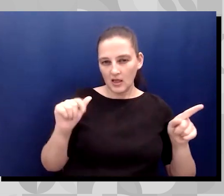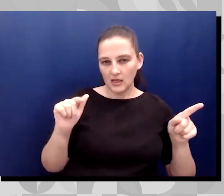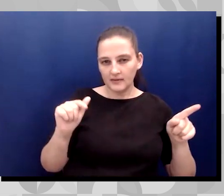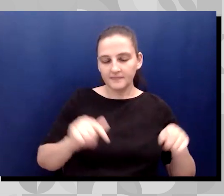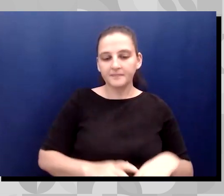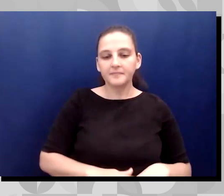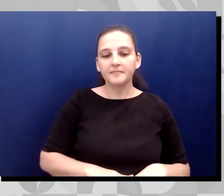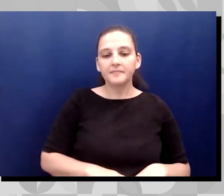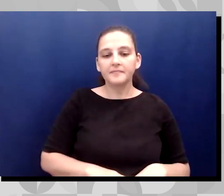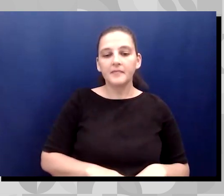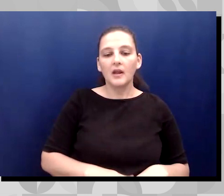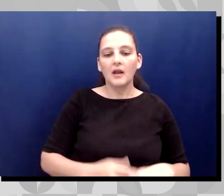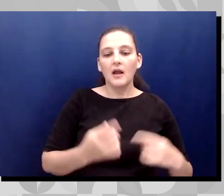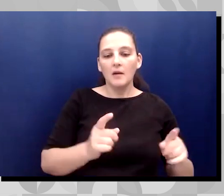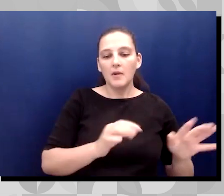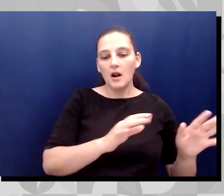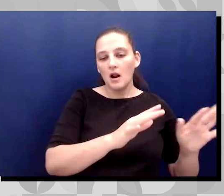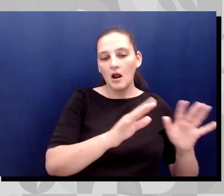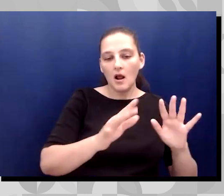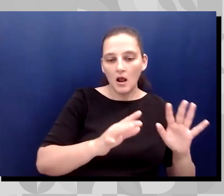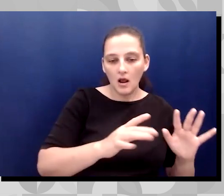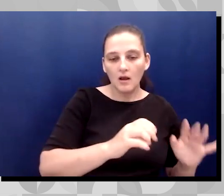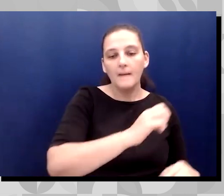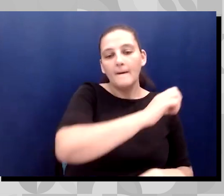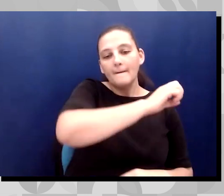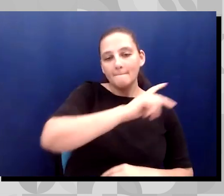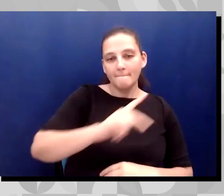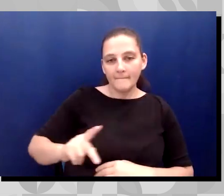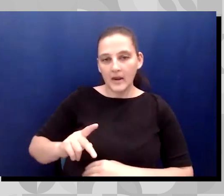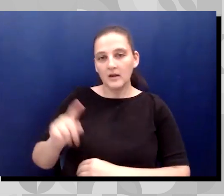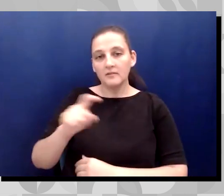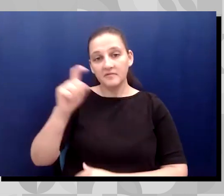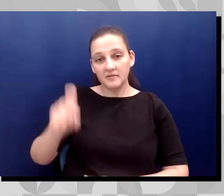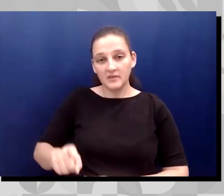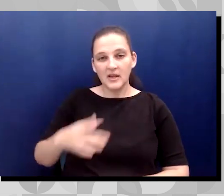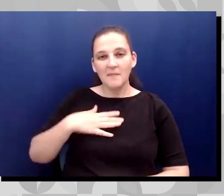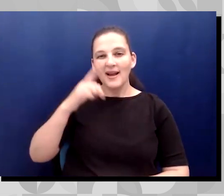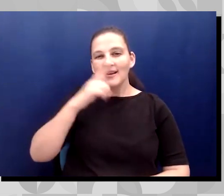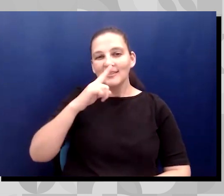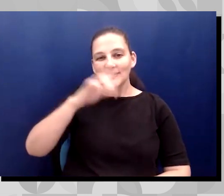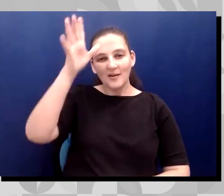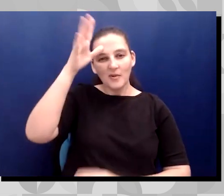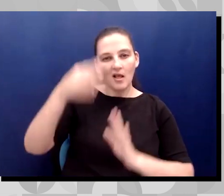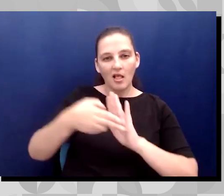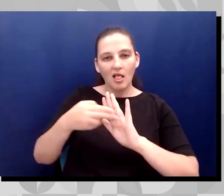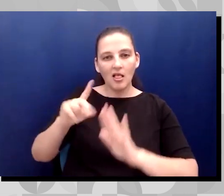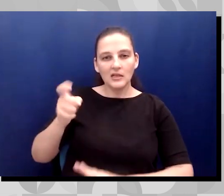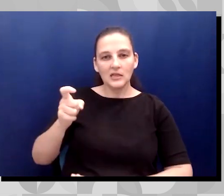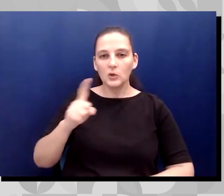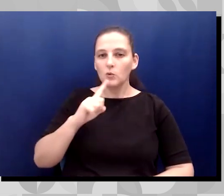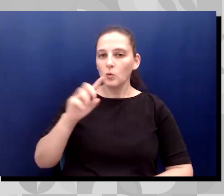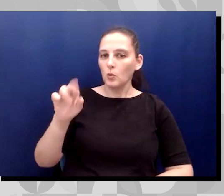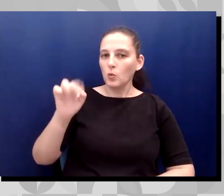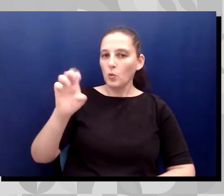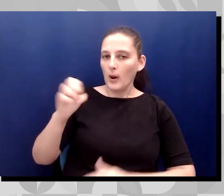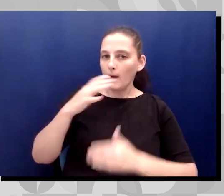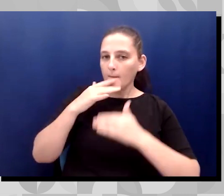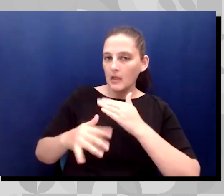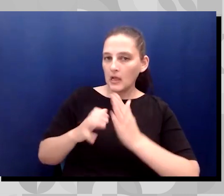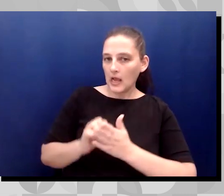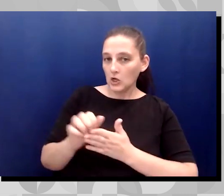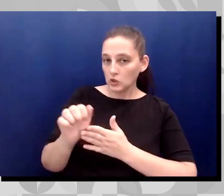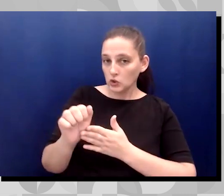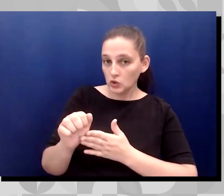back to Texas because my stepdad was diagnosed with a rare blood cancer. So not only did I grow up